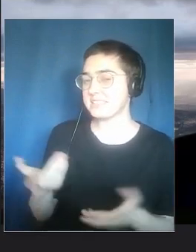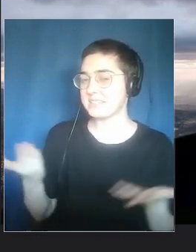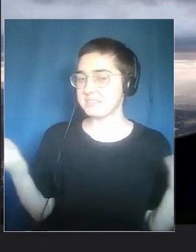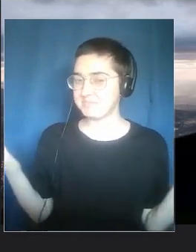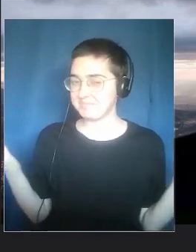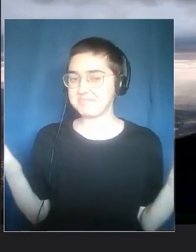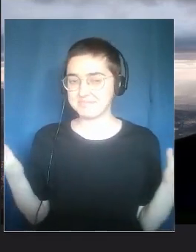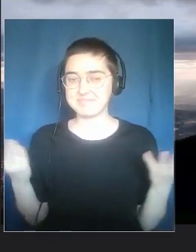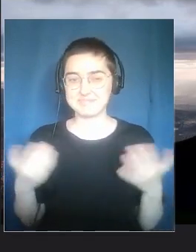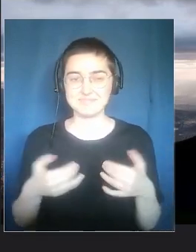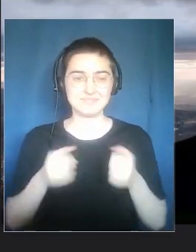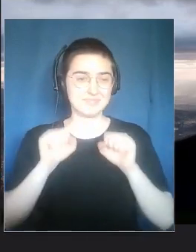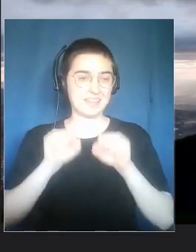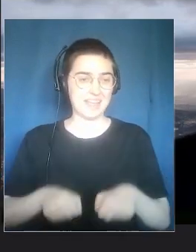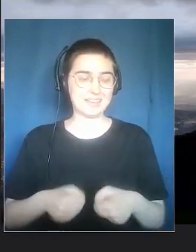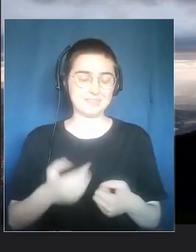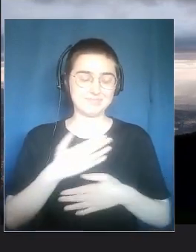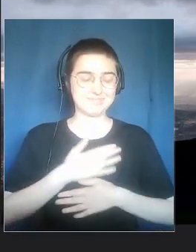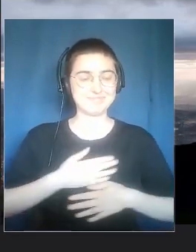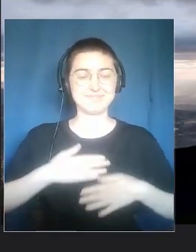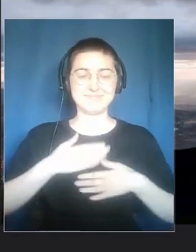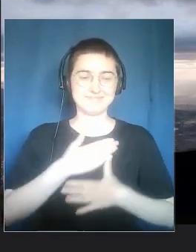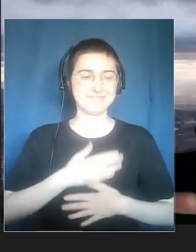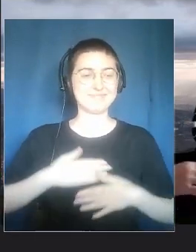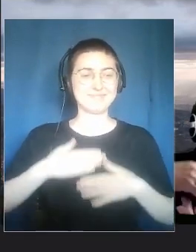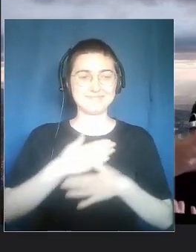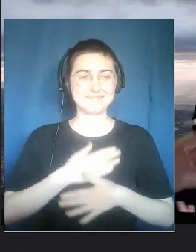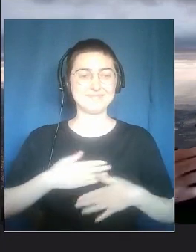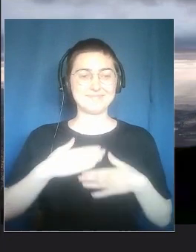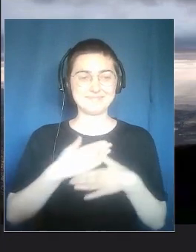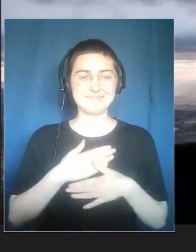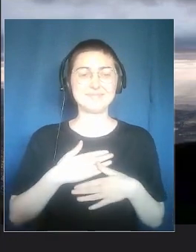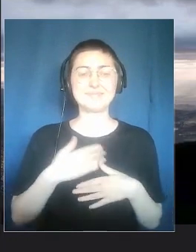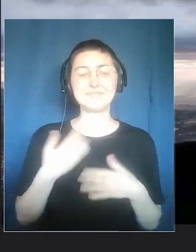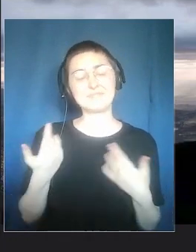We can pose a question, we can discuss it together.